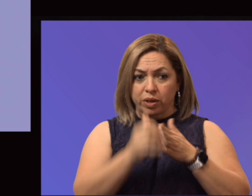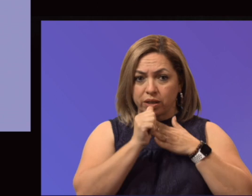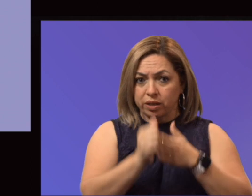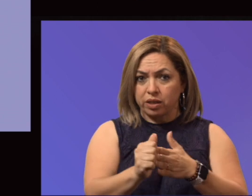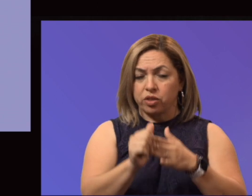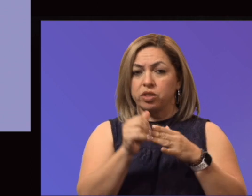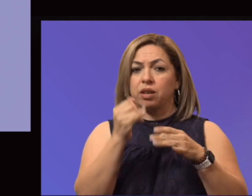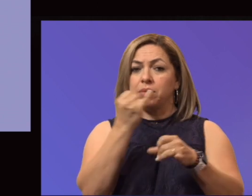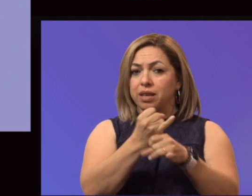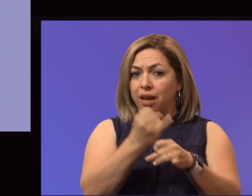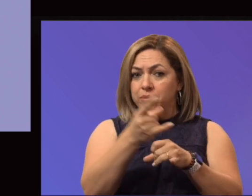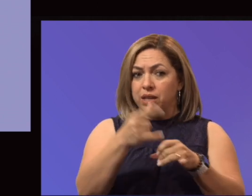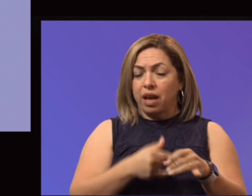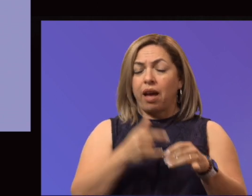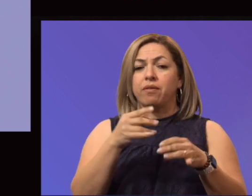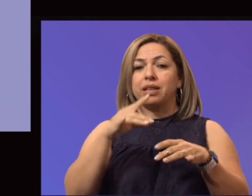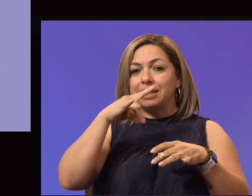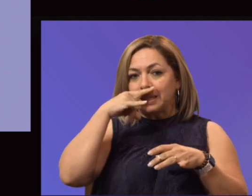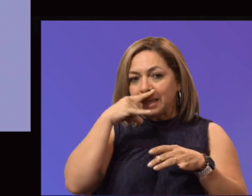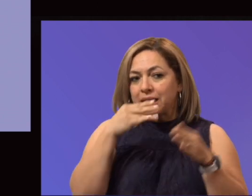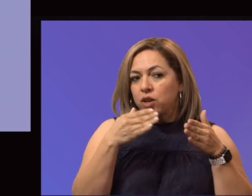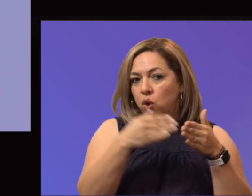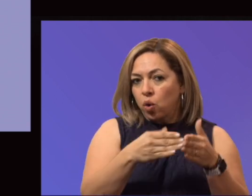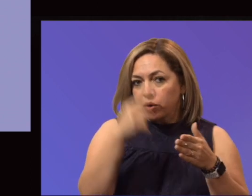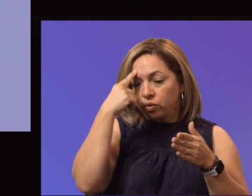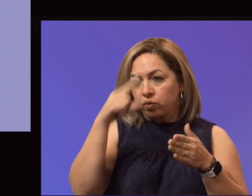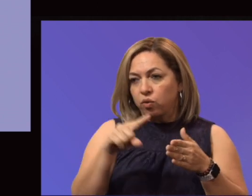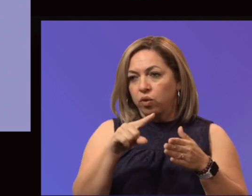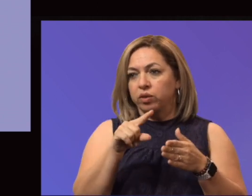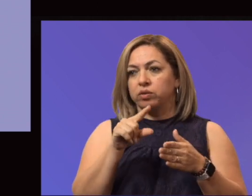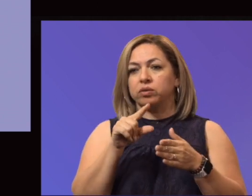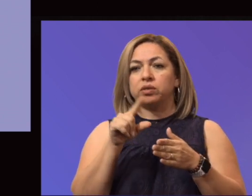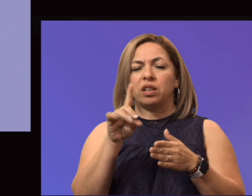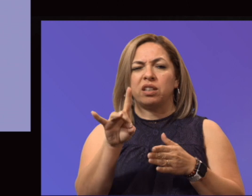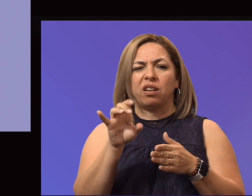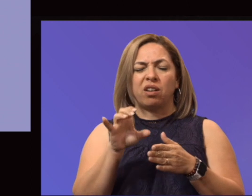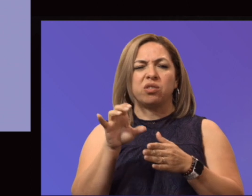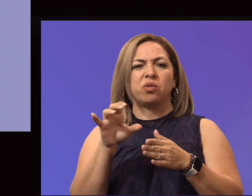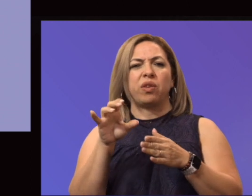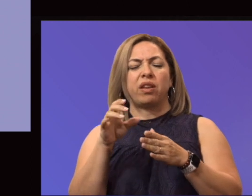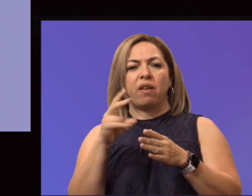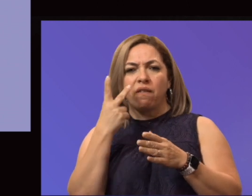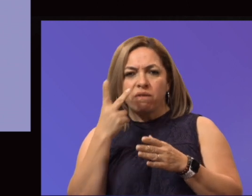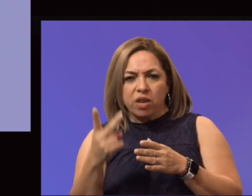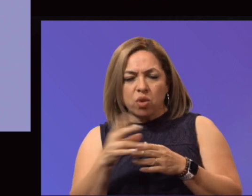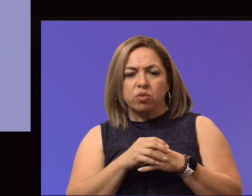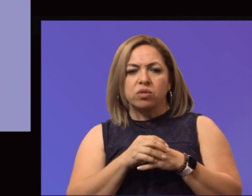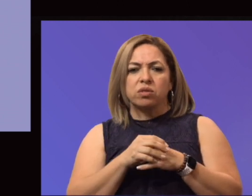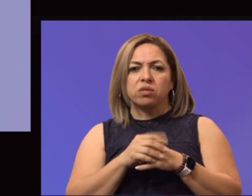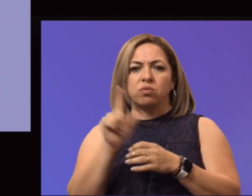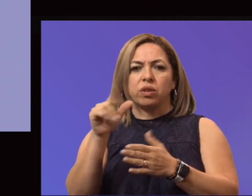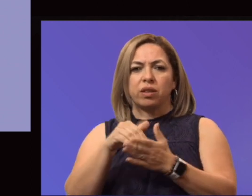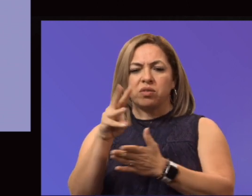Corner where we had over 600 views. The EPCC Remembers virtual event had over 1,600 views. And so I want